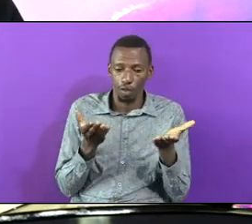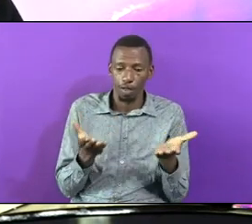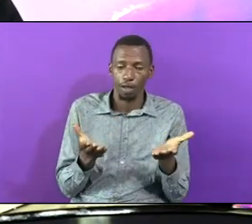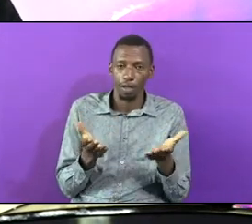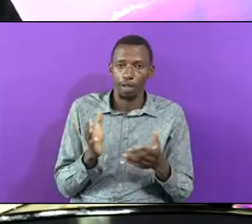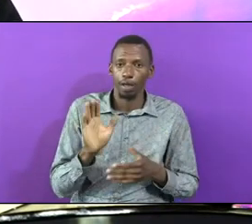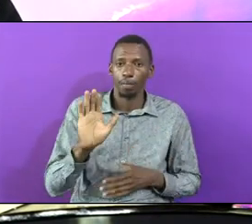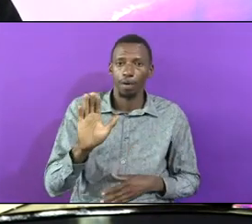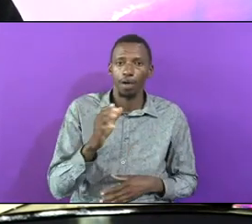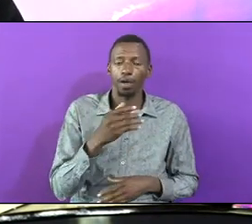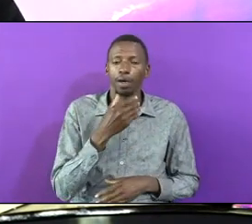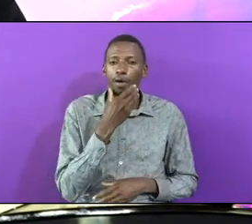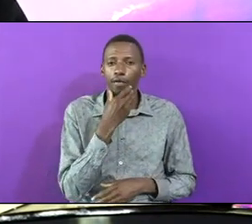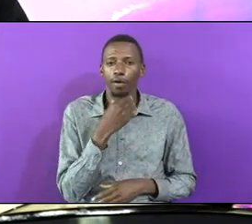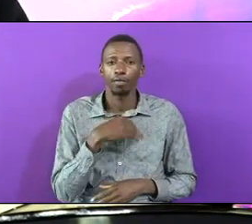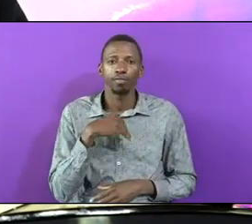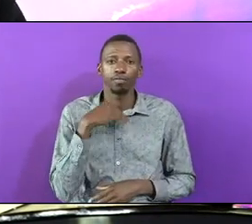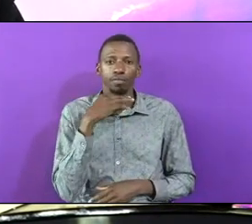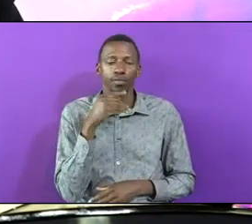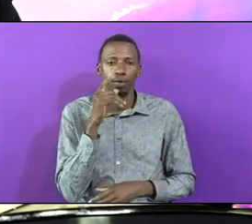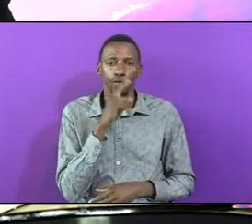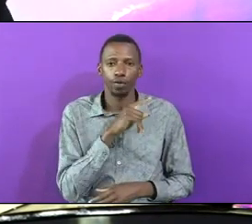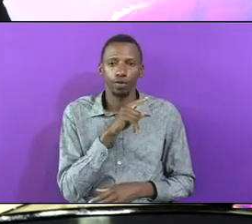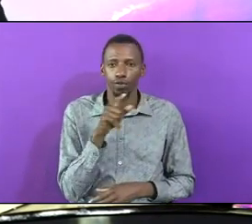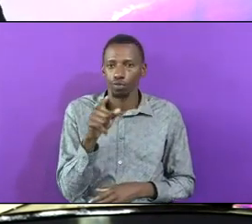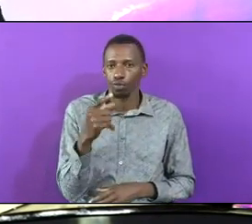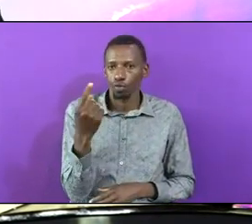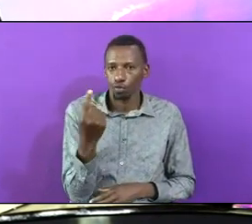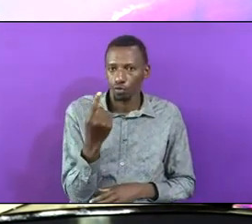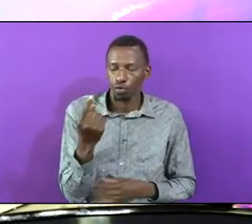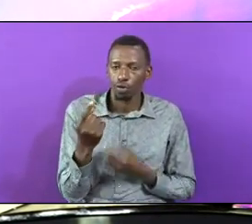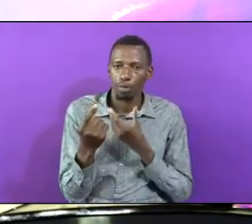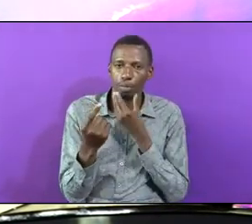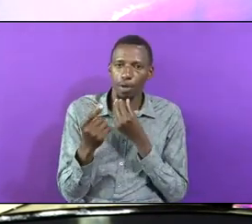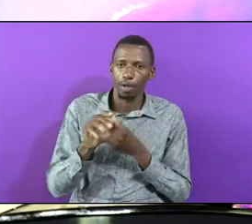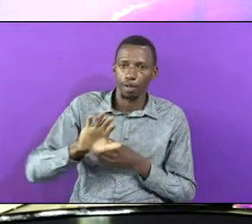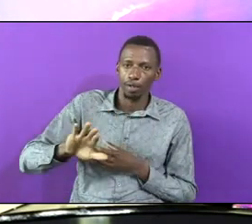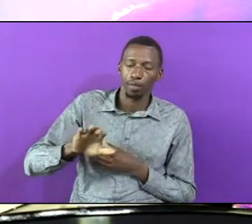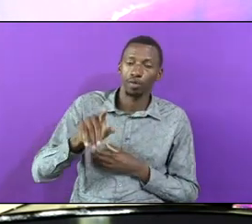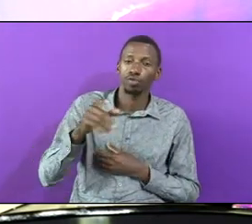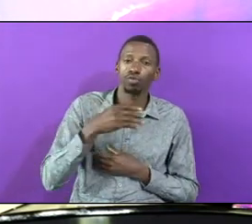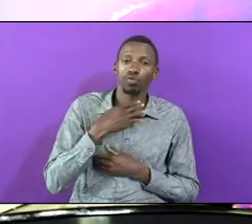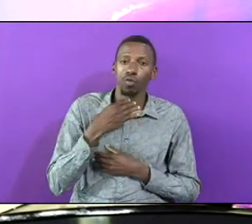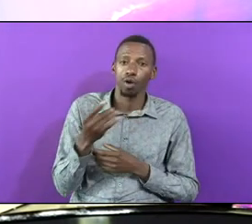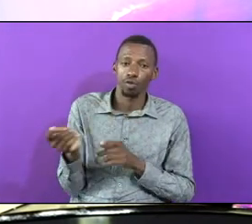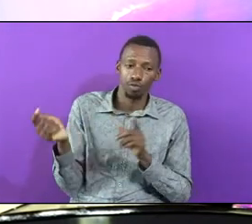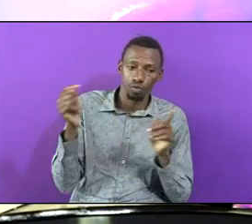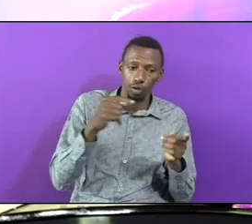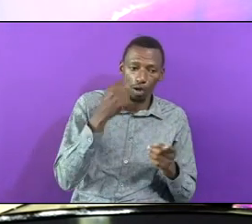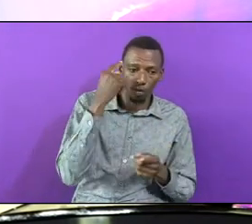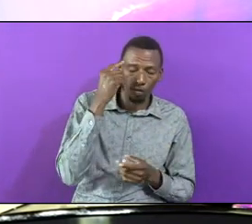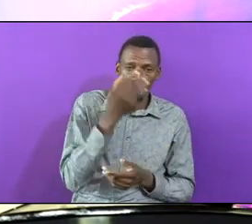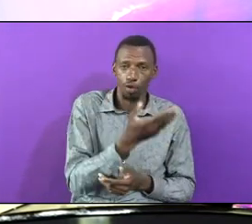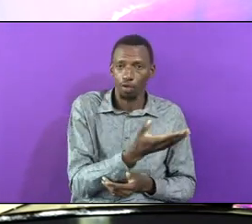Your Father Died The One Who Is Remaining With Mommy You Want To Come For Those Blessings